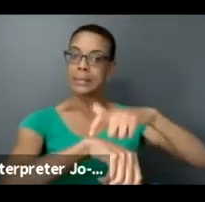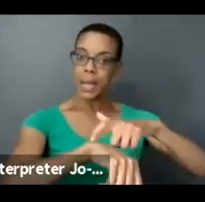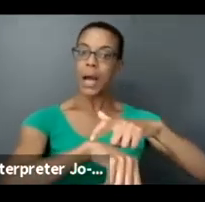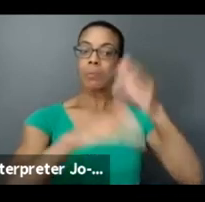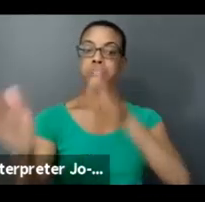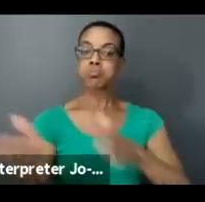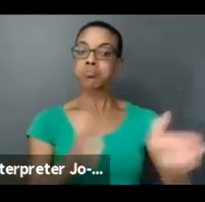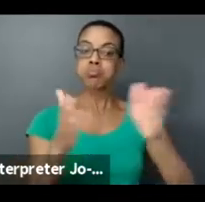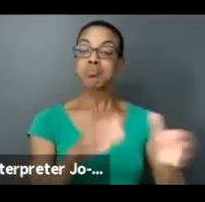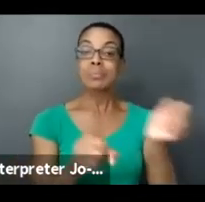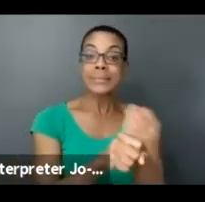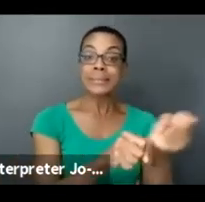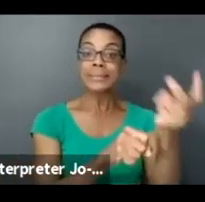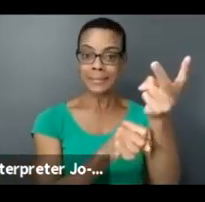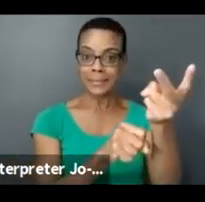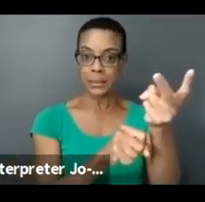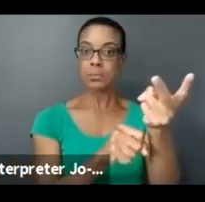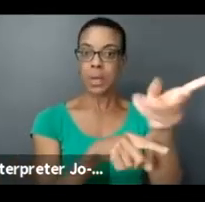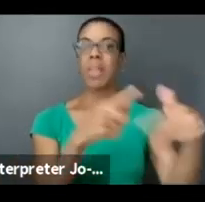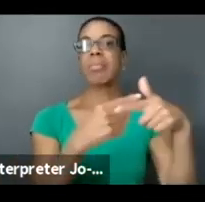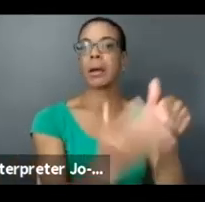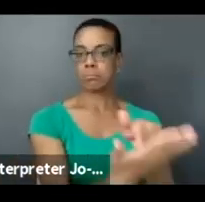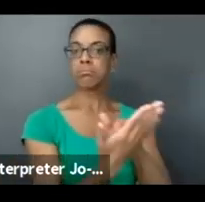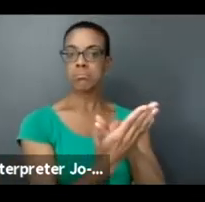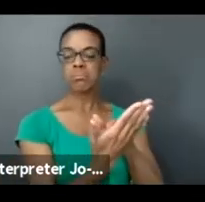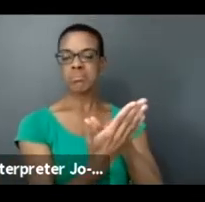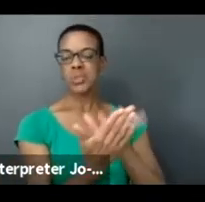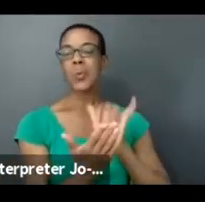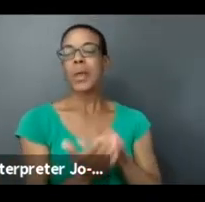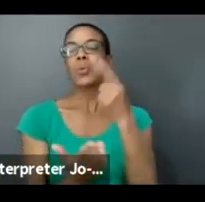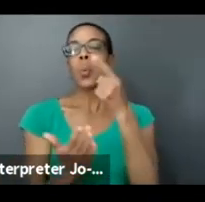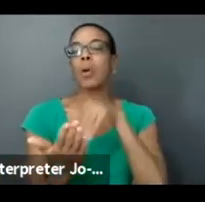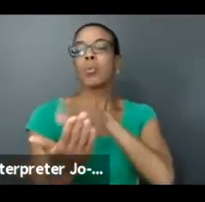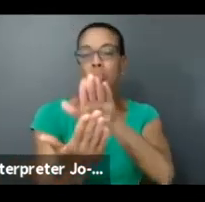second year application. So that's another way that we're addressing some of those barriers.